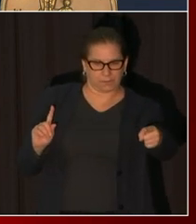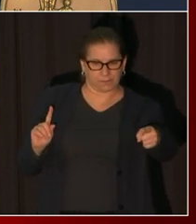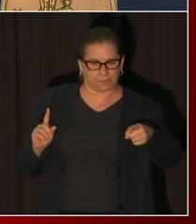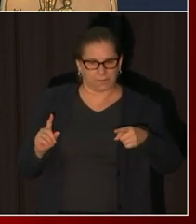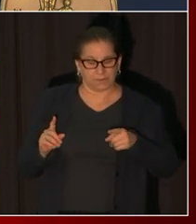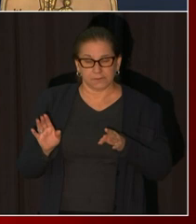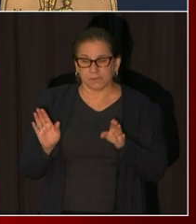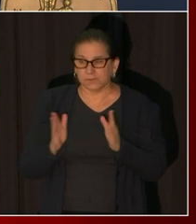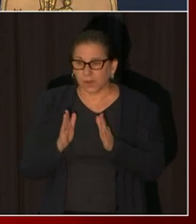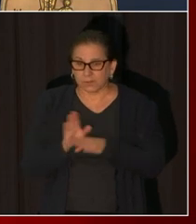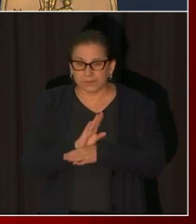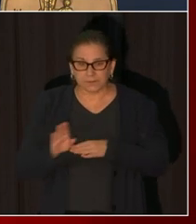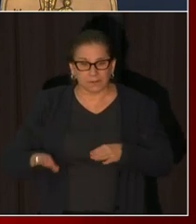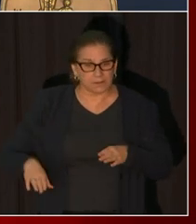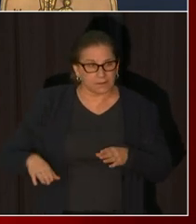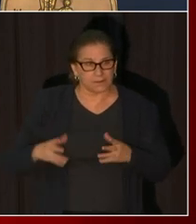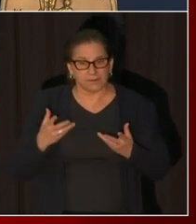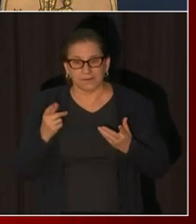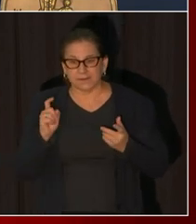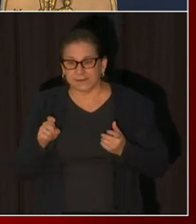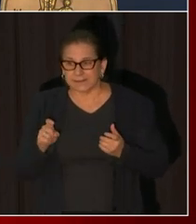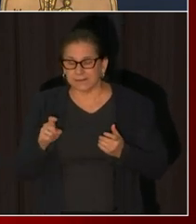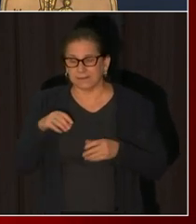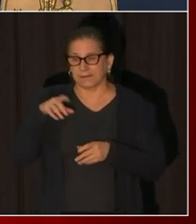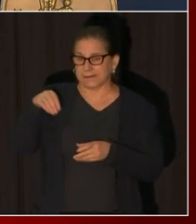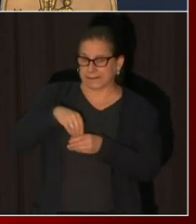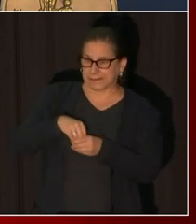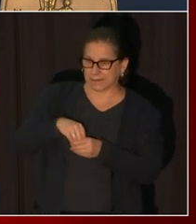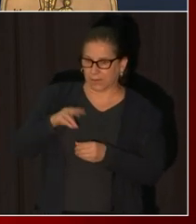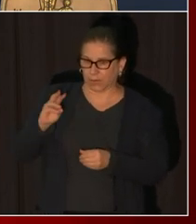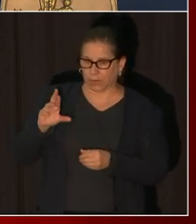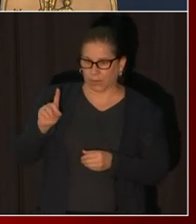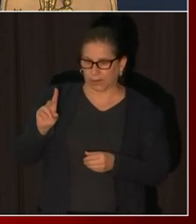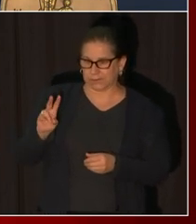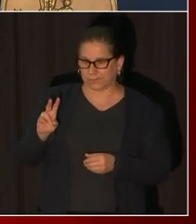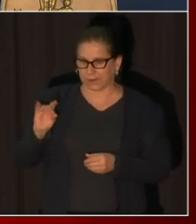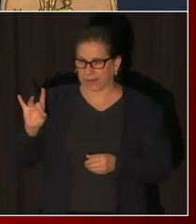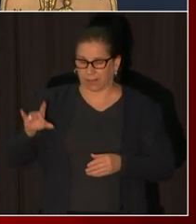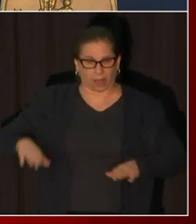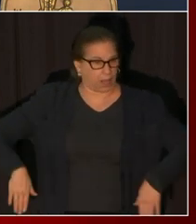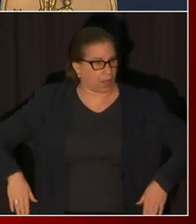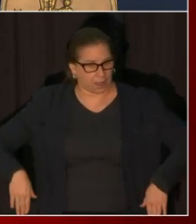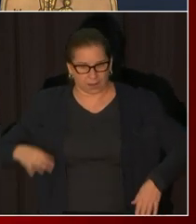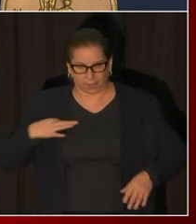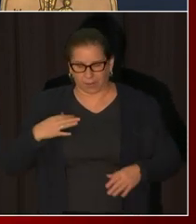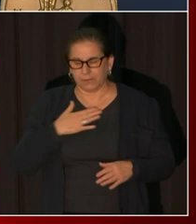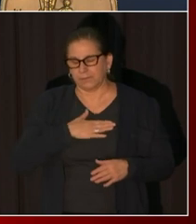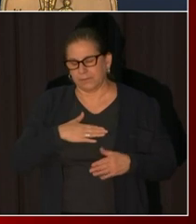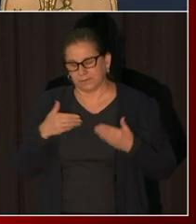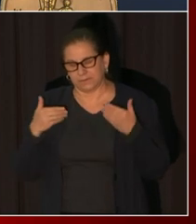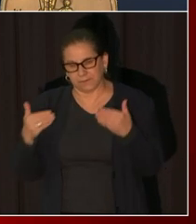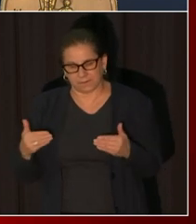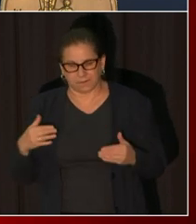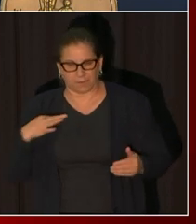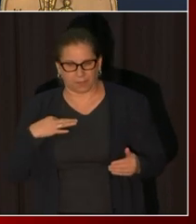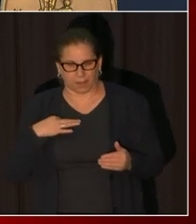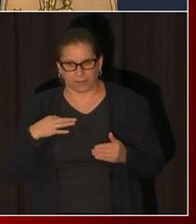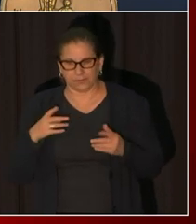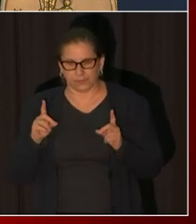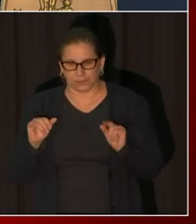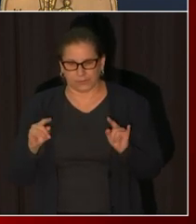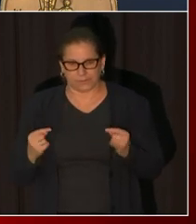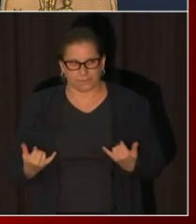the first round in the micro grants program make sure you do on beginning May 20th through May 29th.